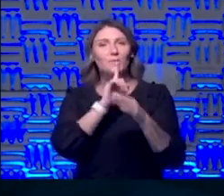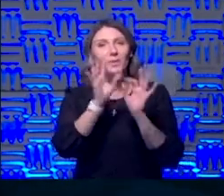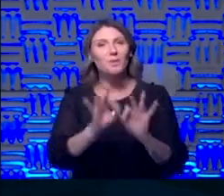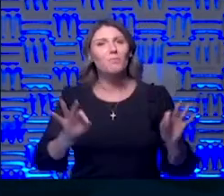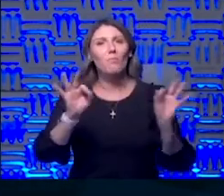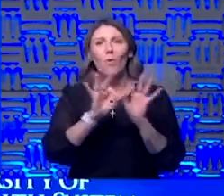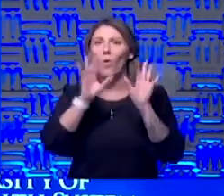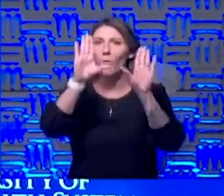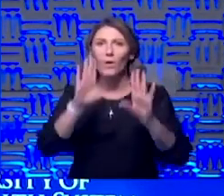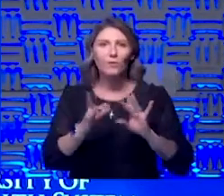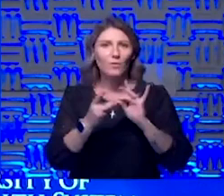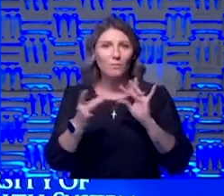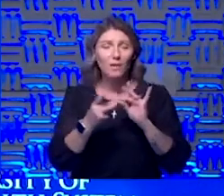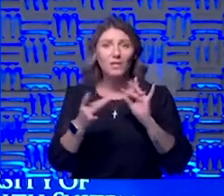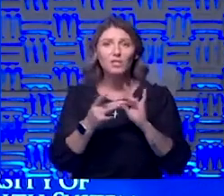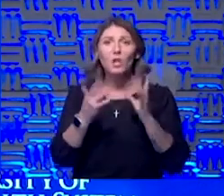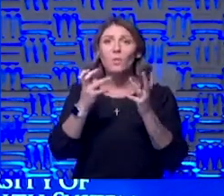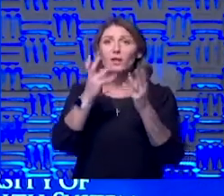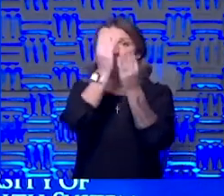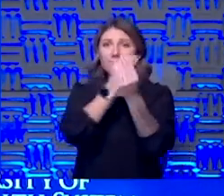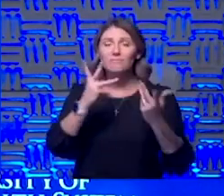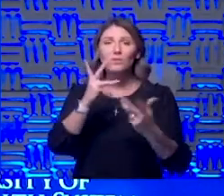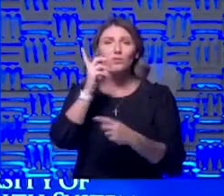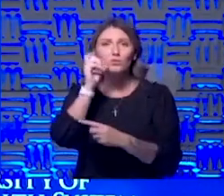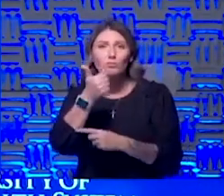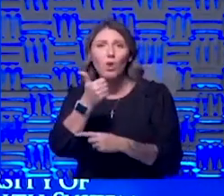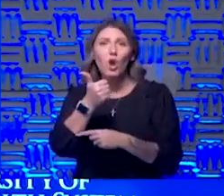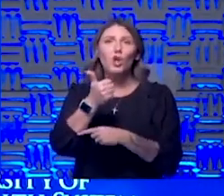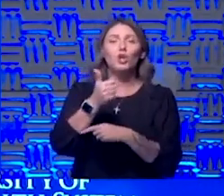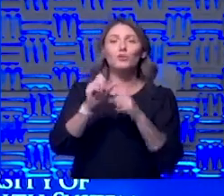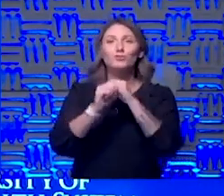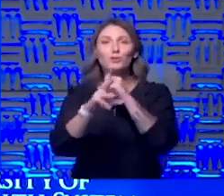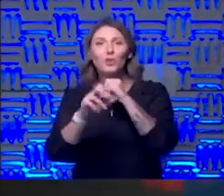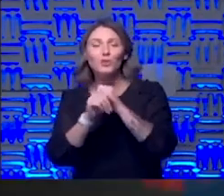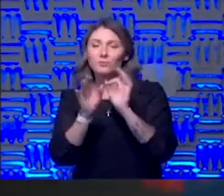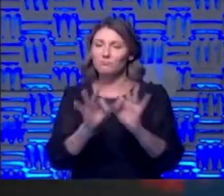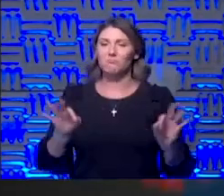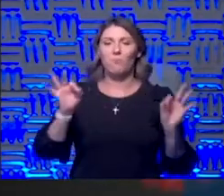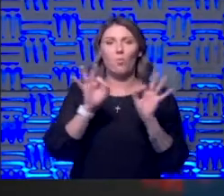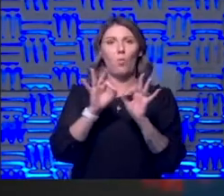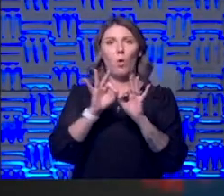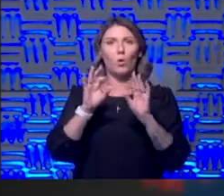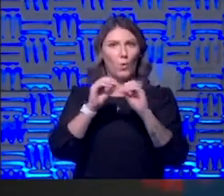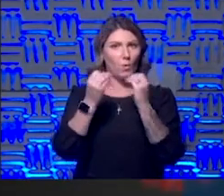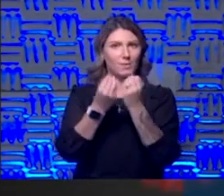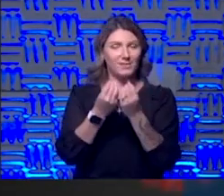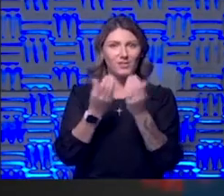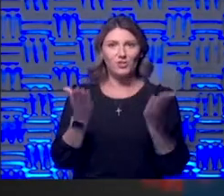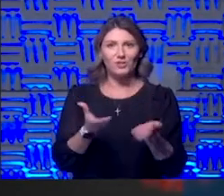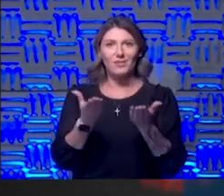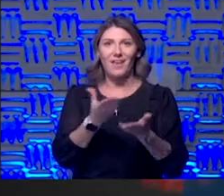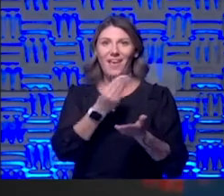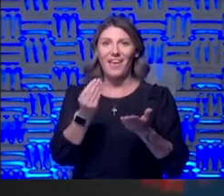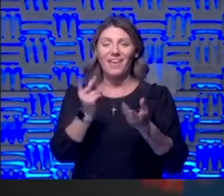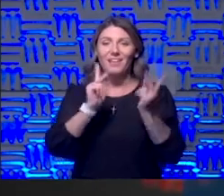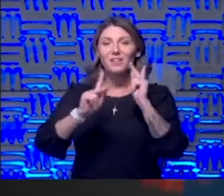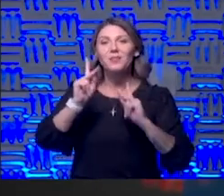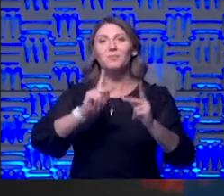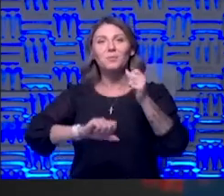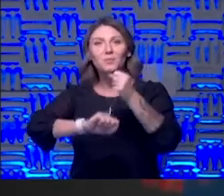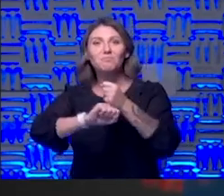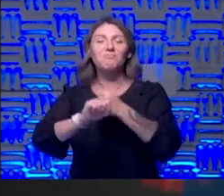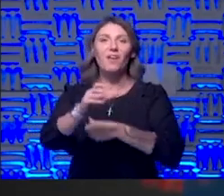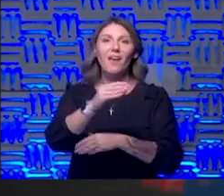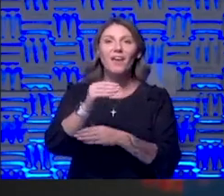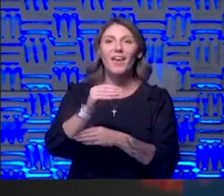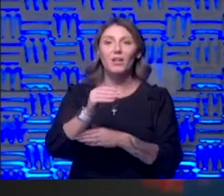really appreciate it um want to let everyone know about tomorrow's show we have another vital organization um and the people that it serves feeling like they're really taking